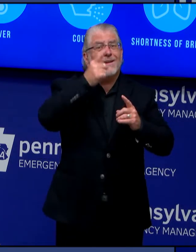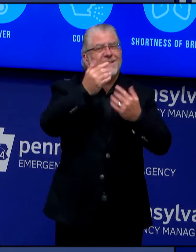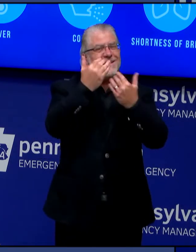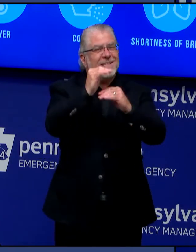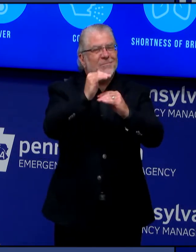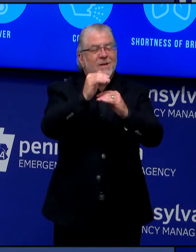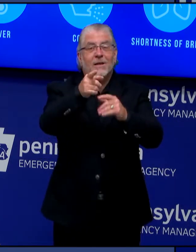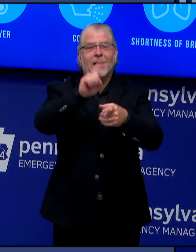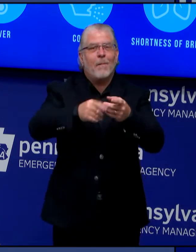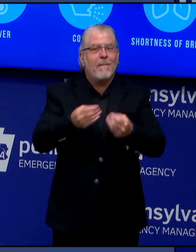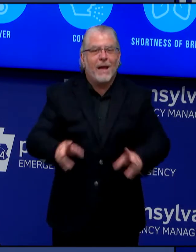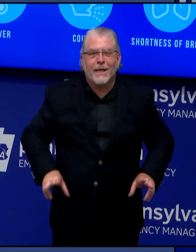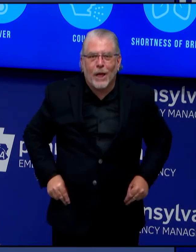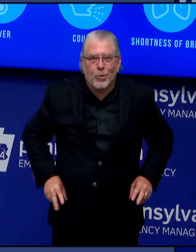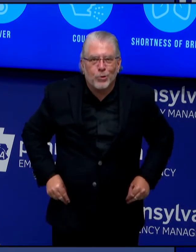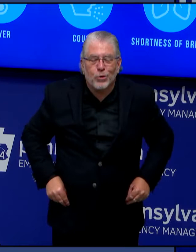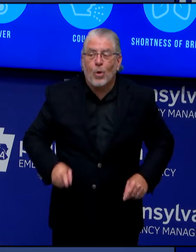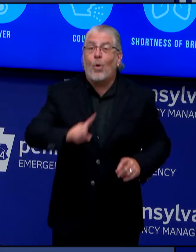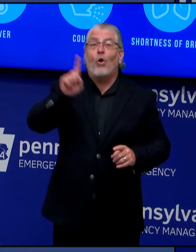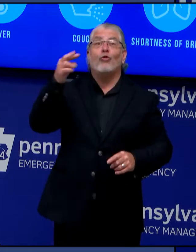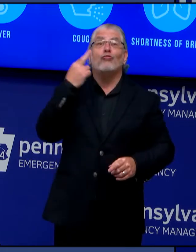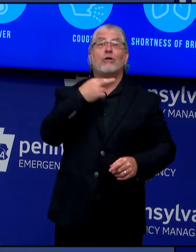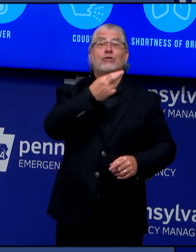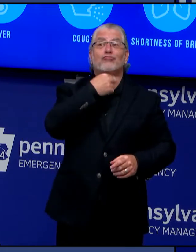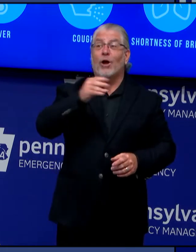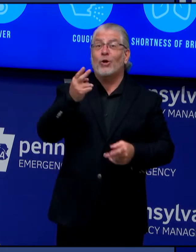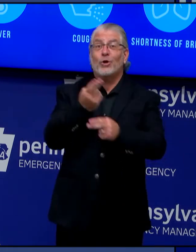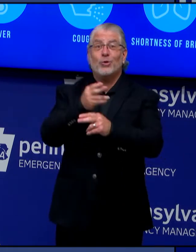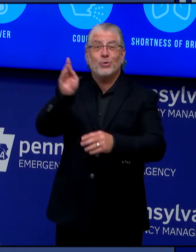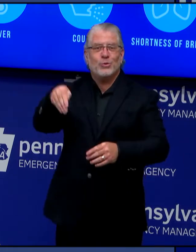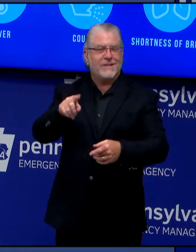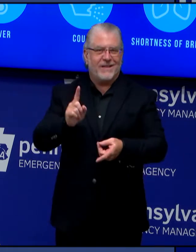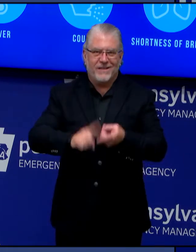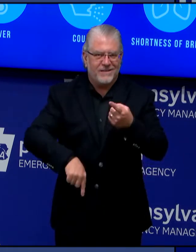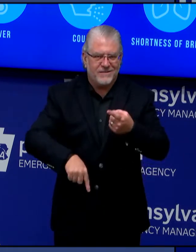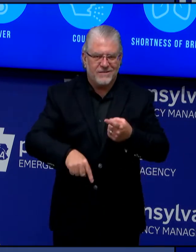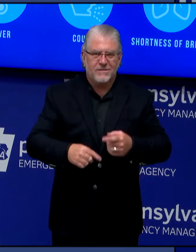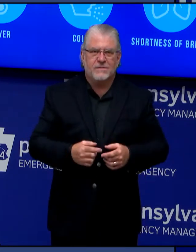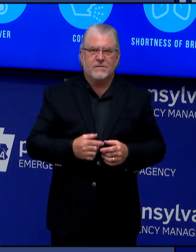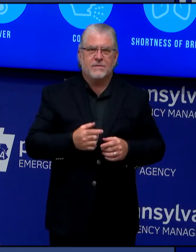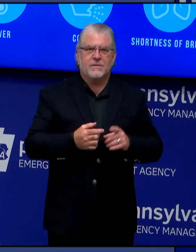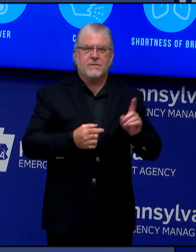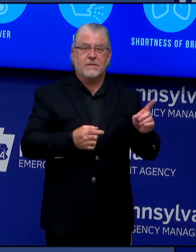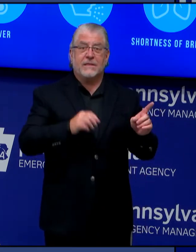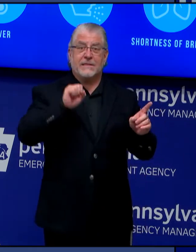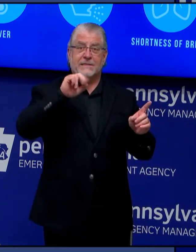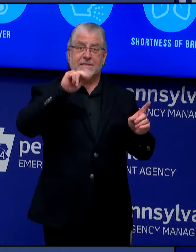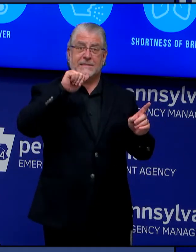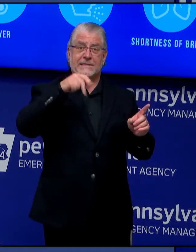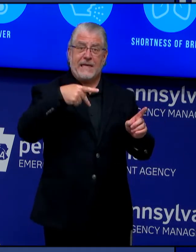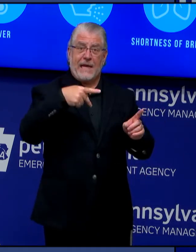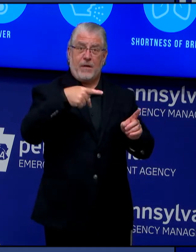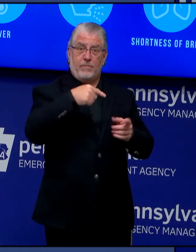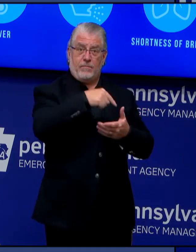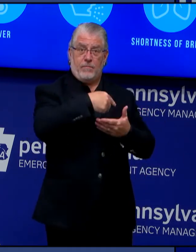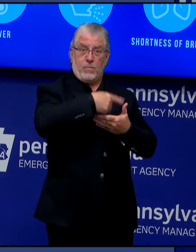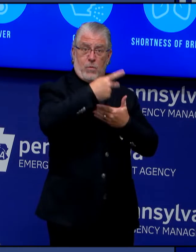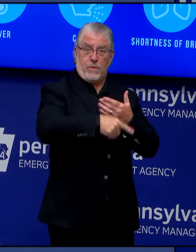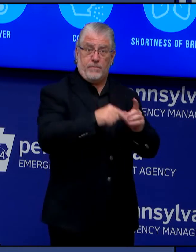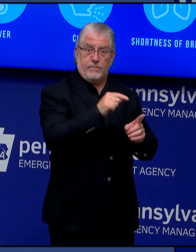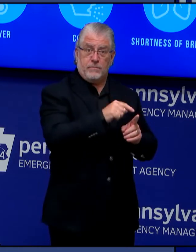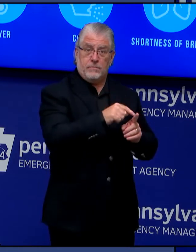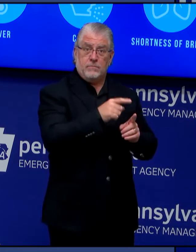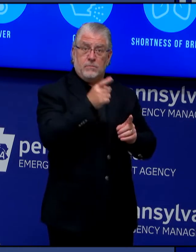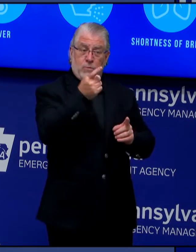food at a restaurant. SNAP applications can be expedited and issued in five days. And again, Pennsylvanians can